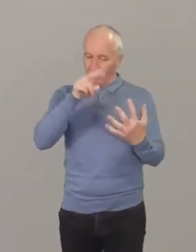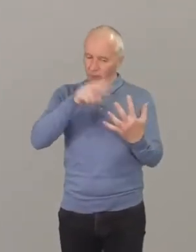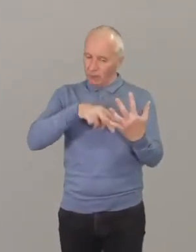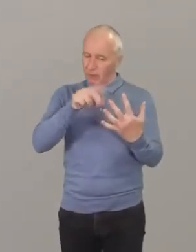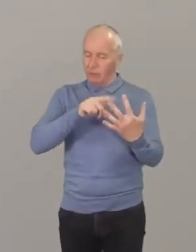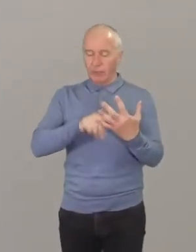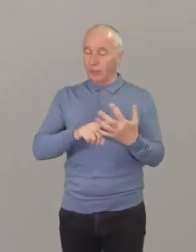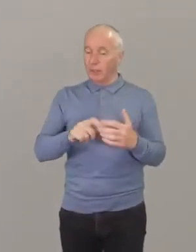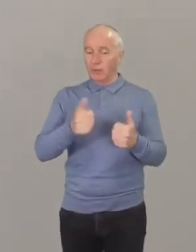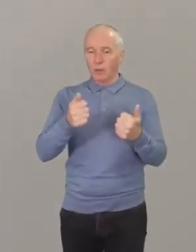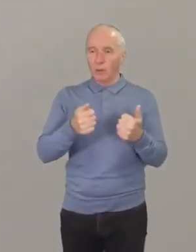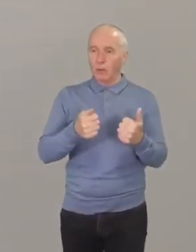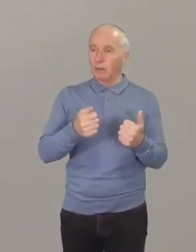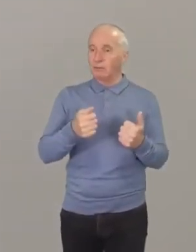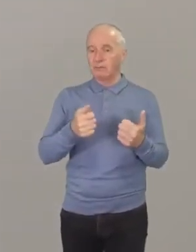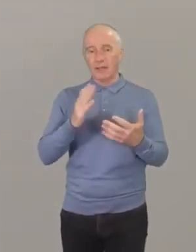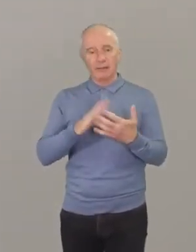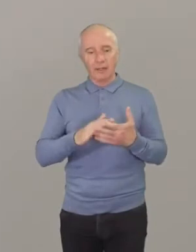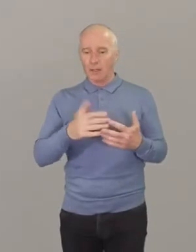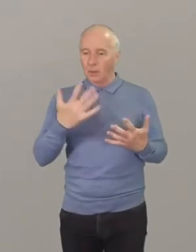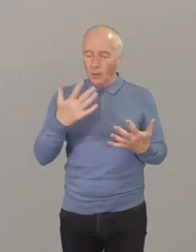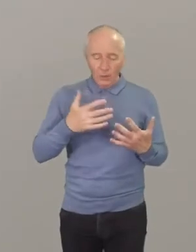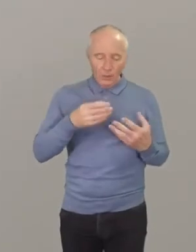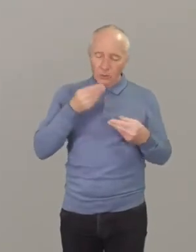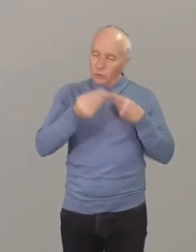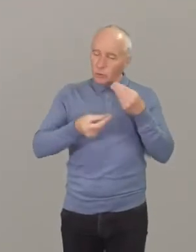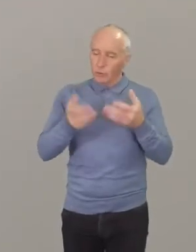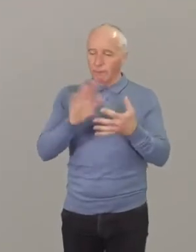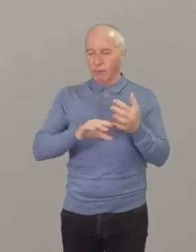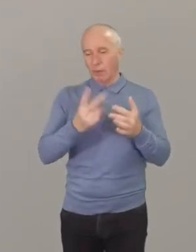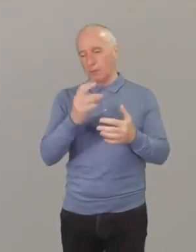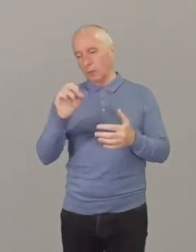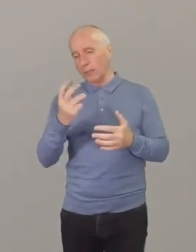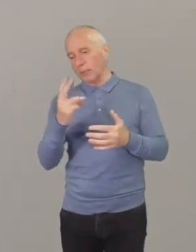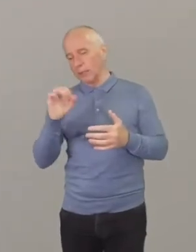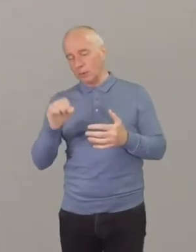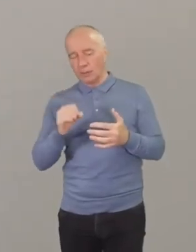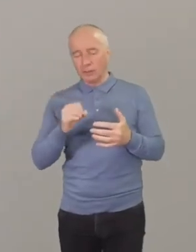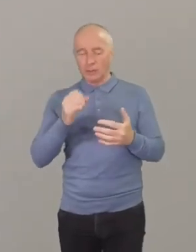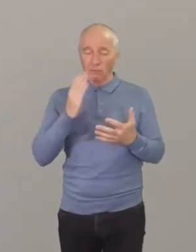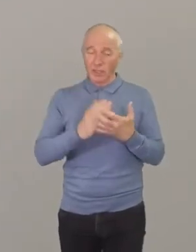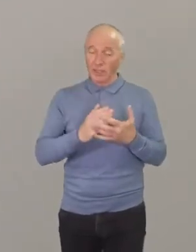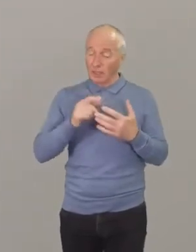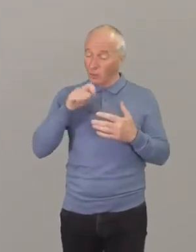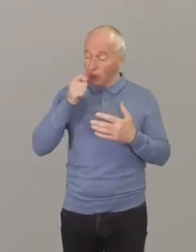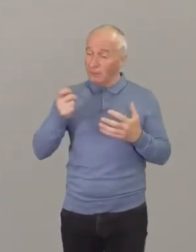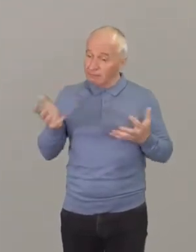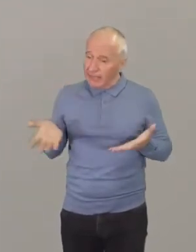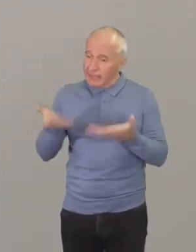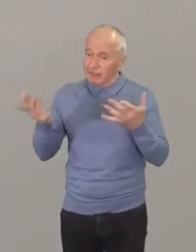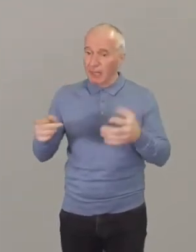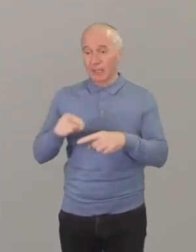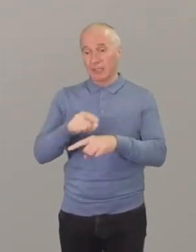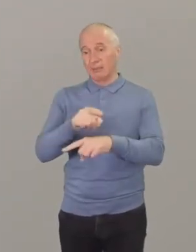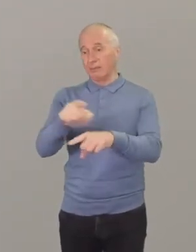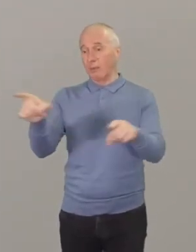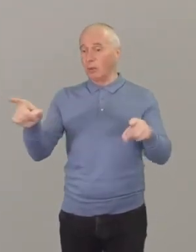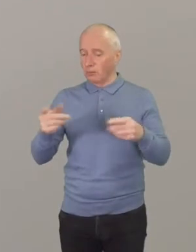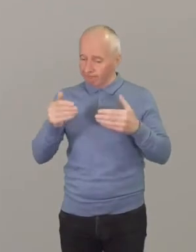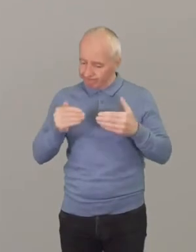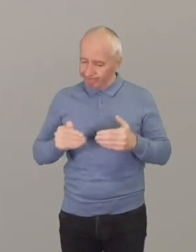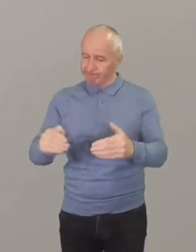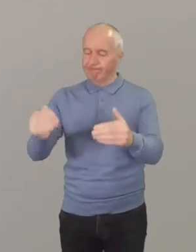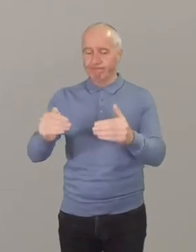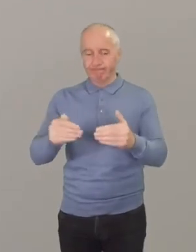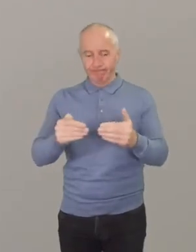with stories and information from 2020 and I think it will really inspire and encourage you for the days ahead so can I